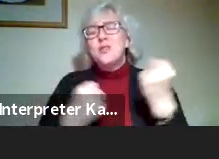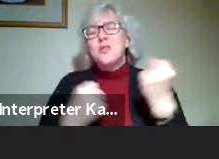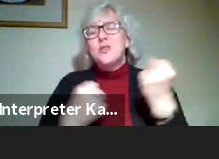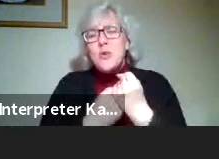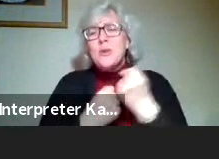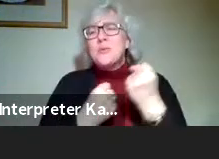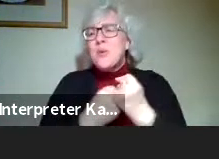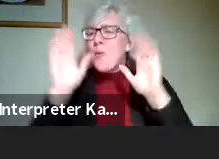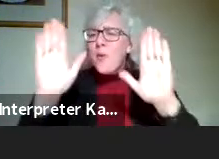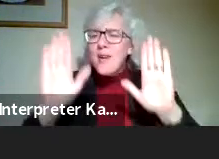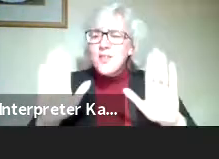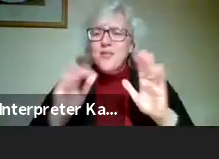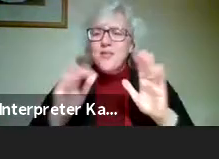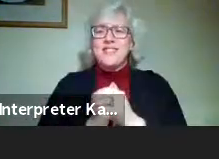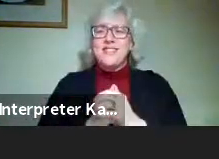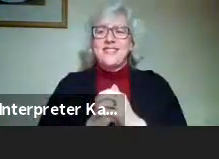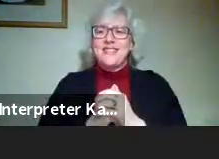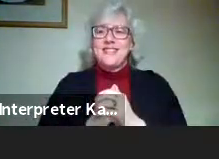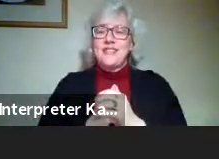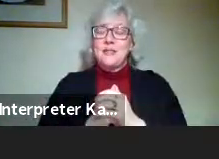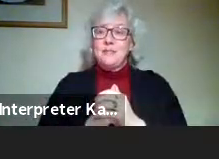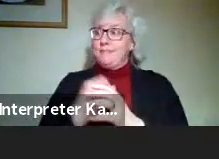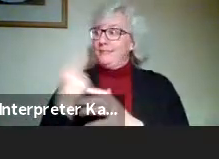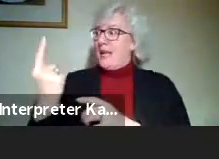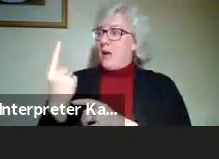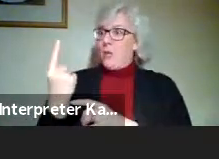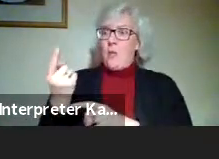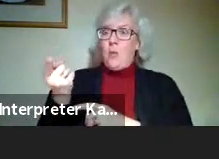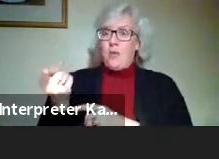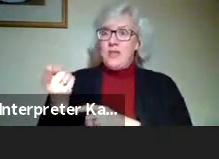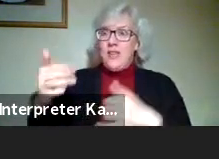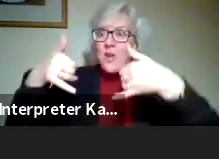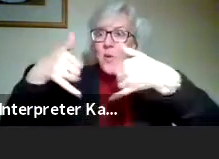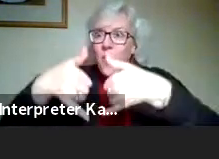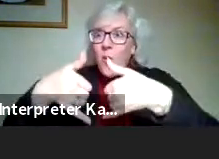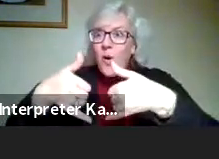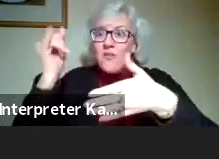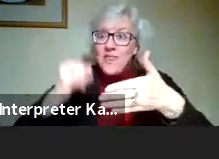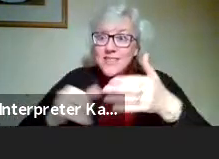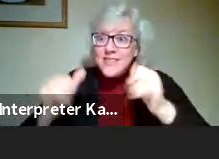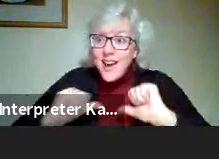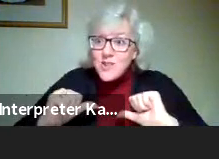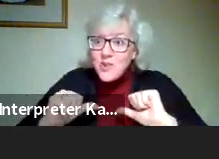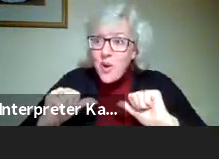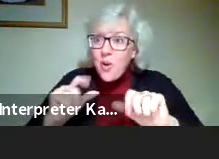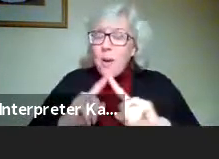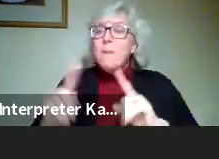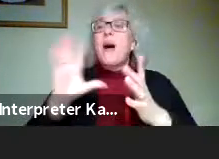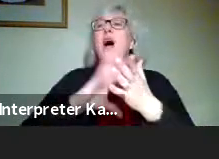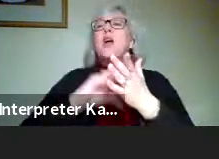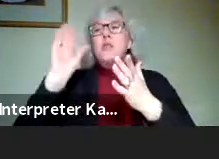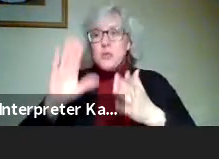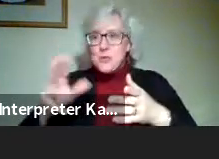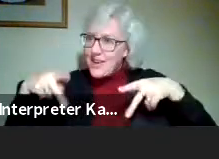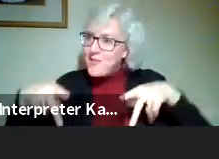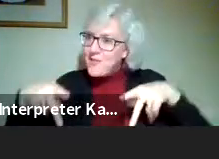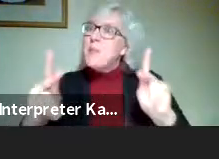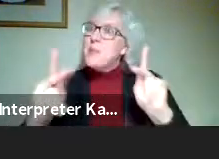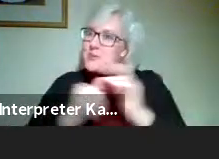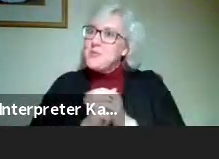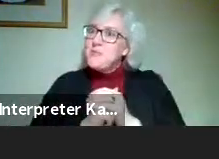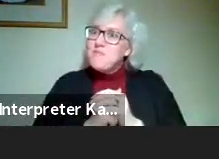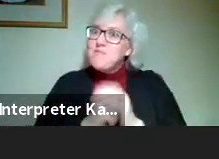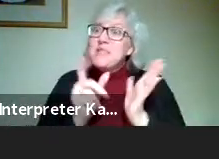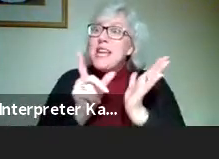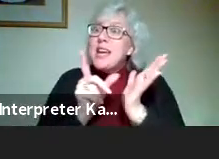wonderful support with not only with our awards for the design show, but students have opportunity to